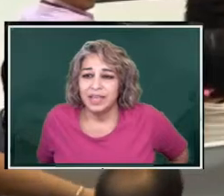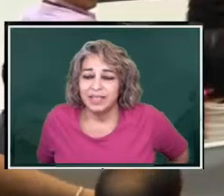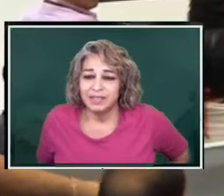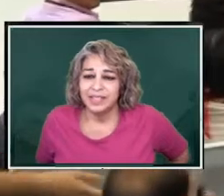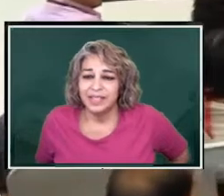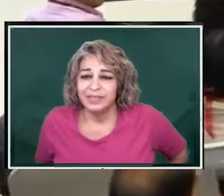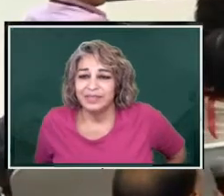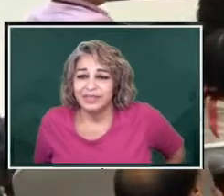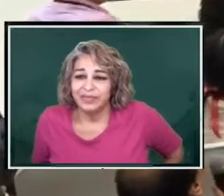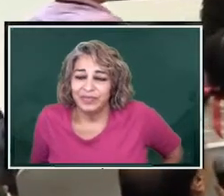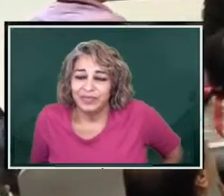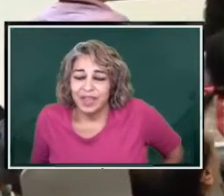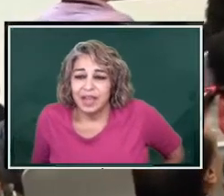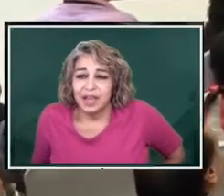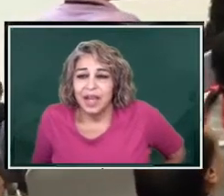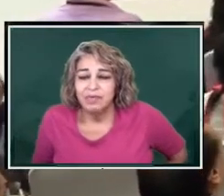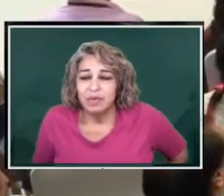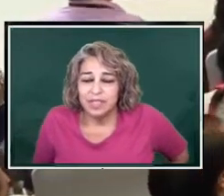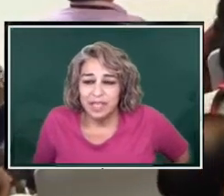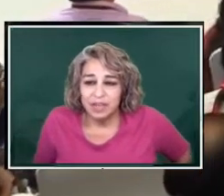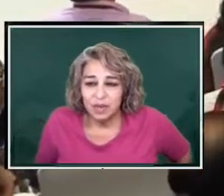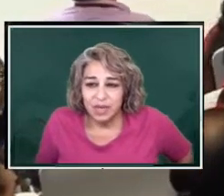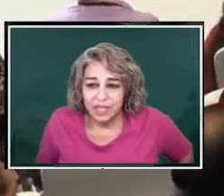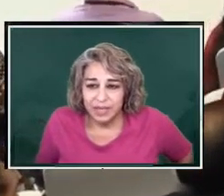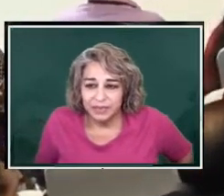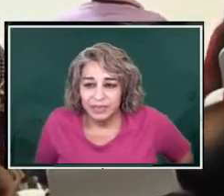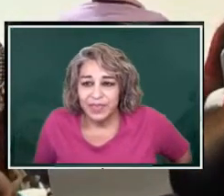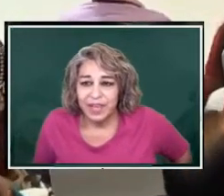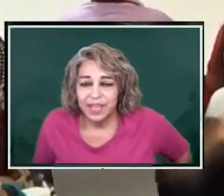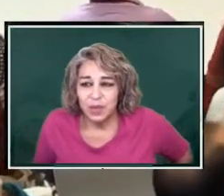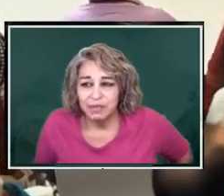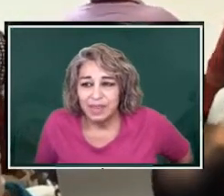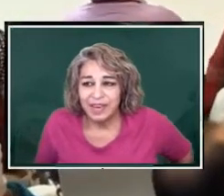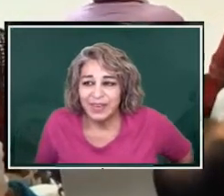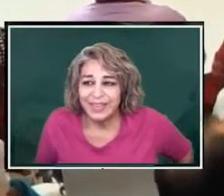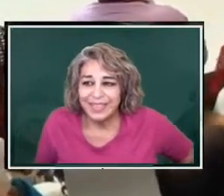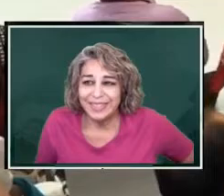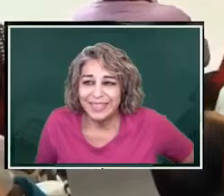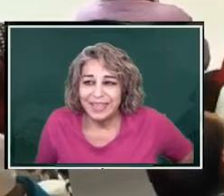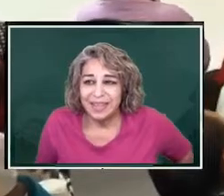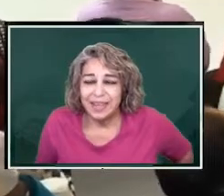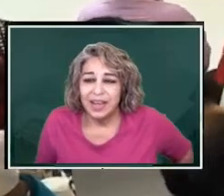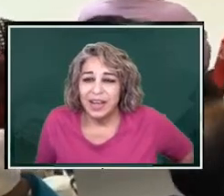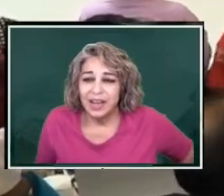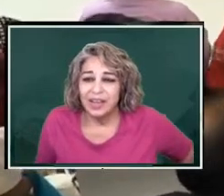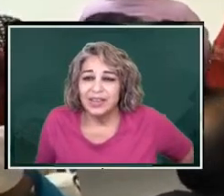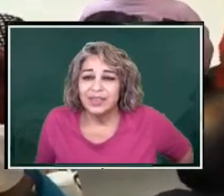Yes, it was him. I have one single question, because we have a lot of questions.